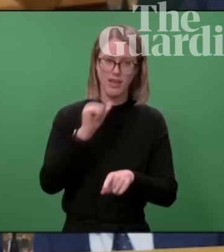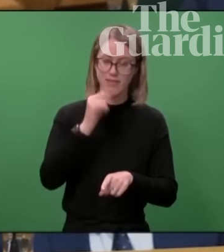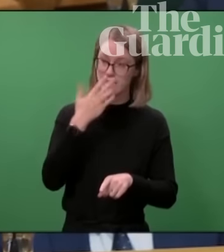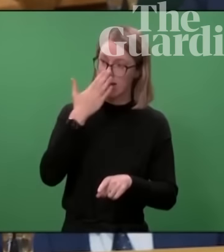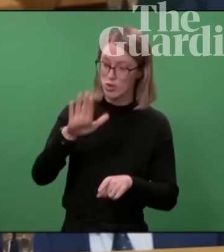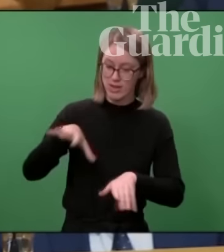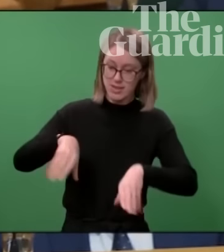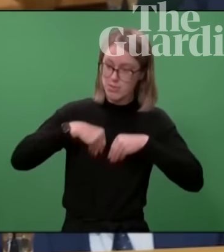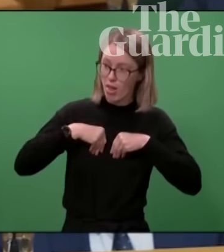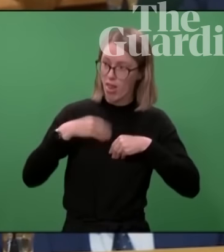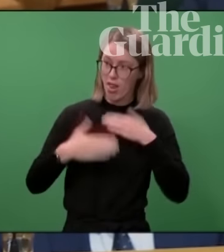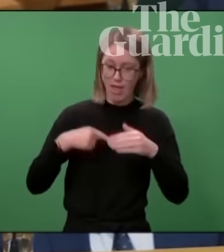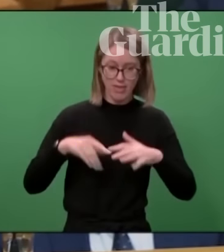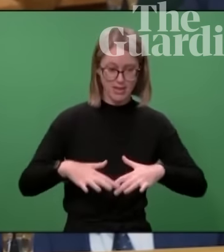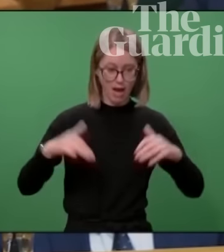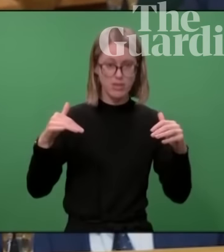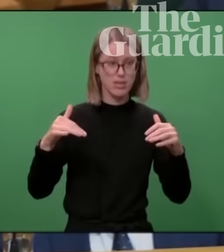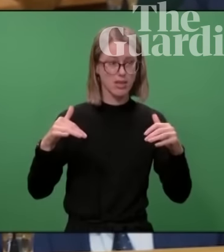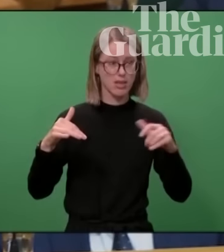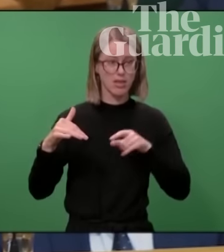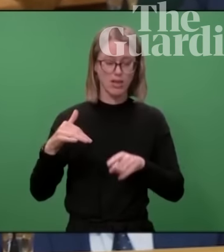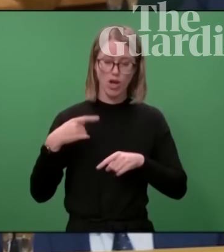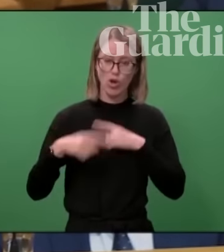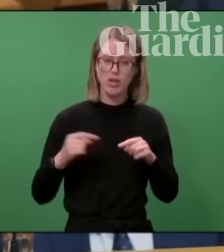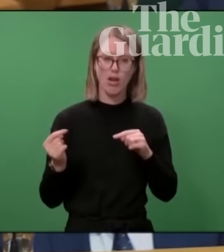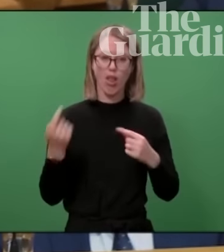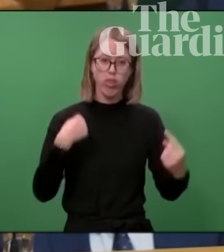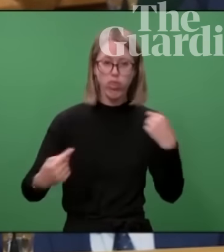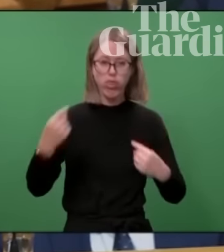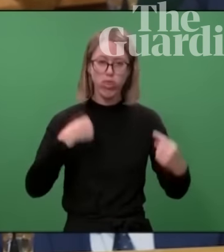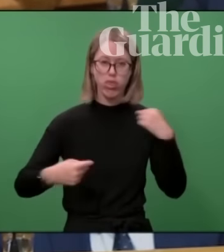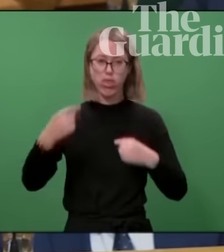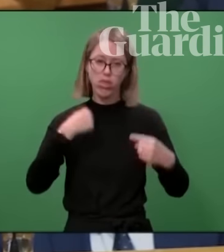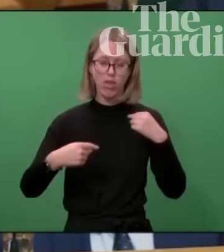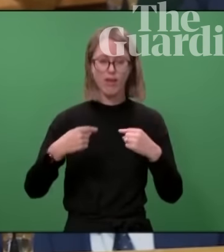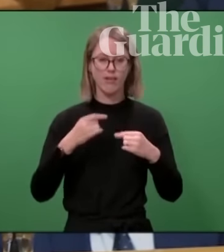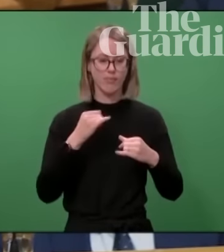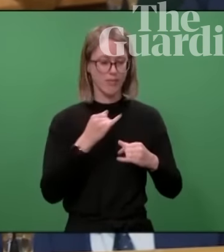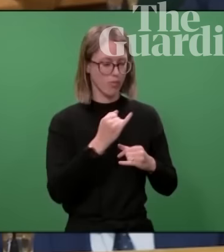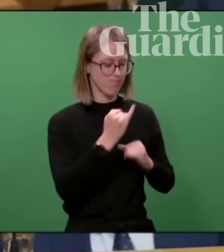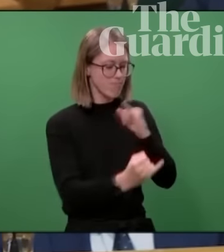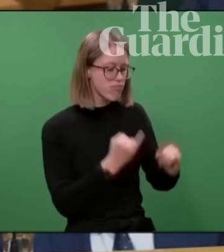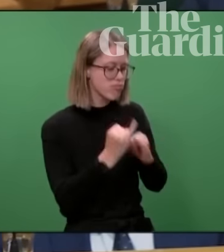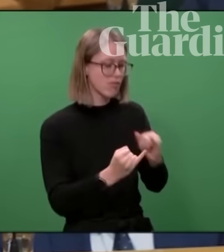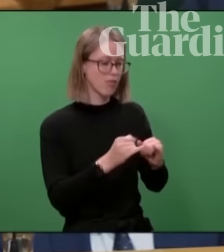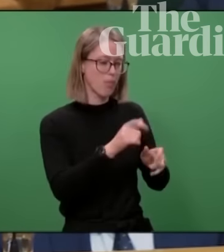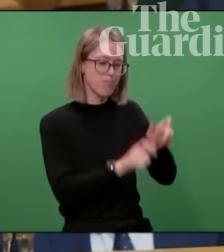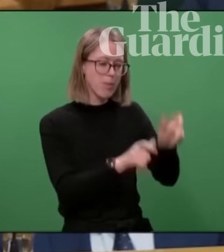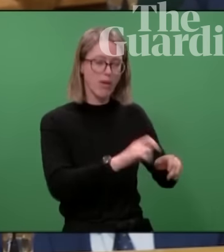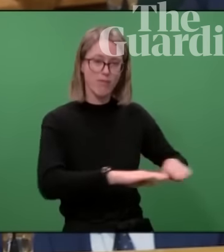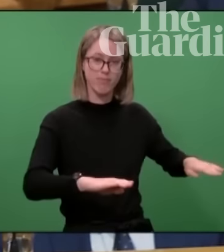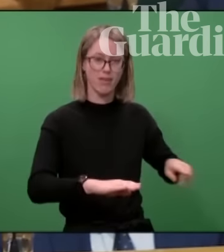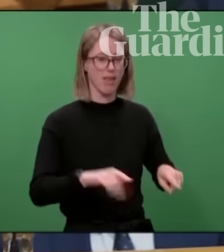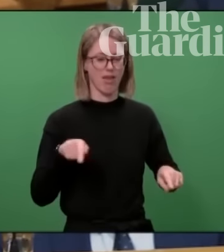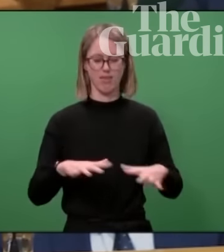acceptable in this House, the constant barrage of insults to tangata whenua, then I